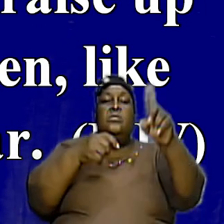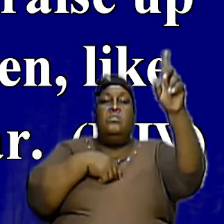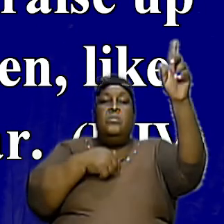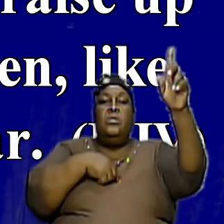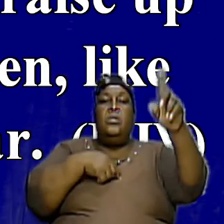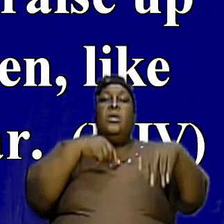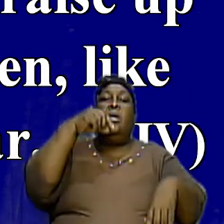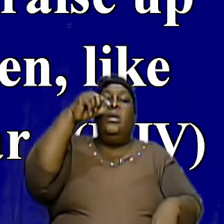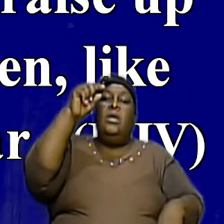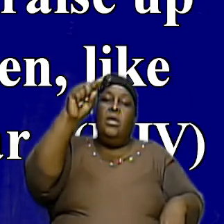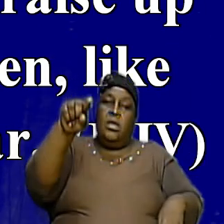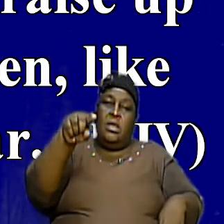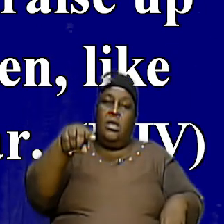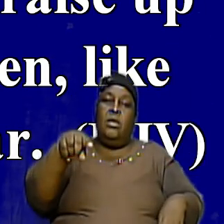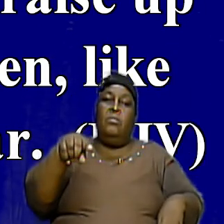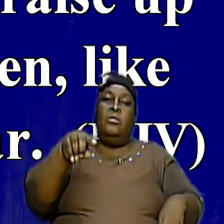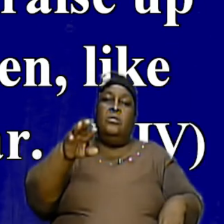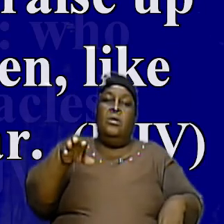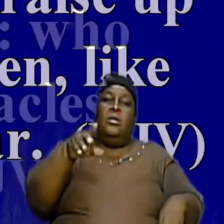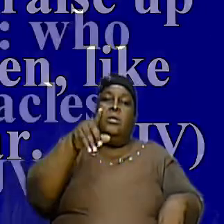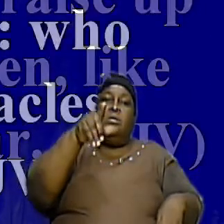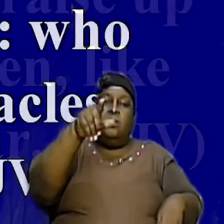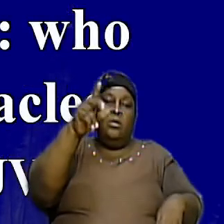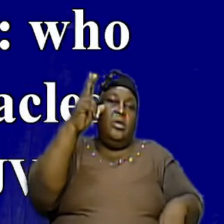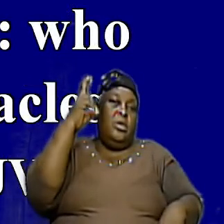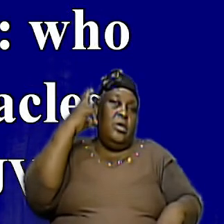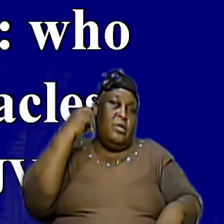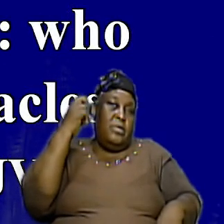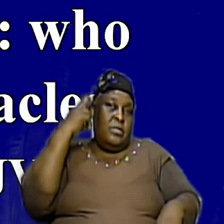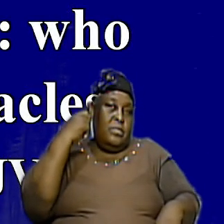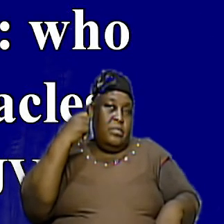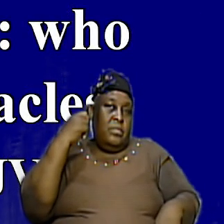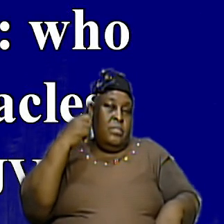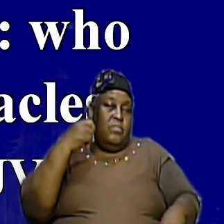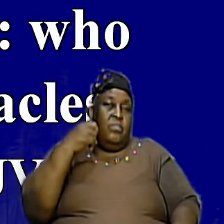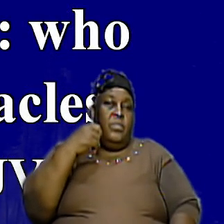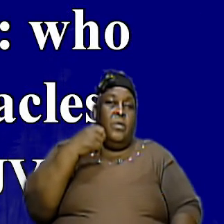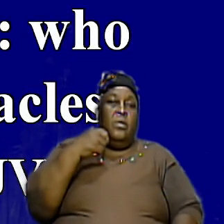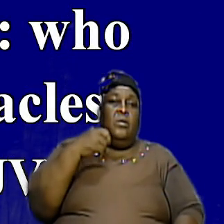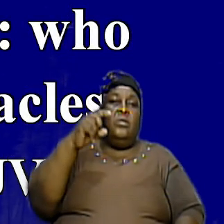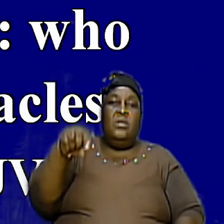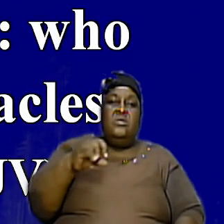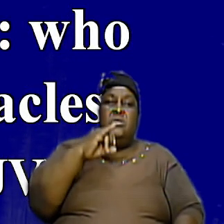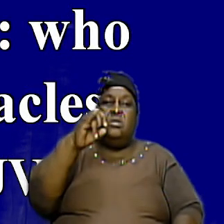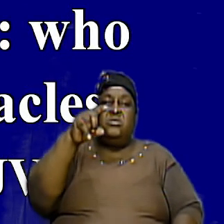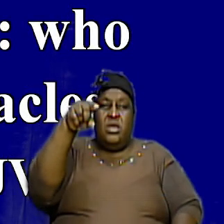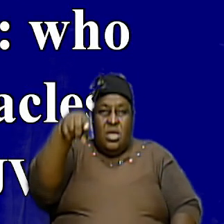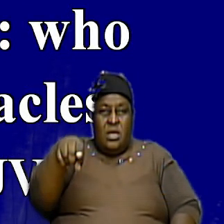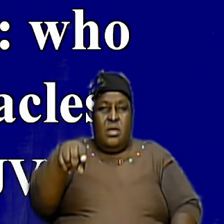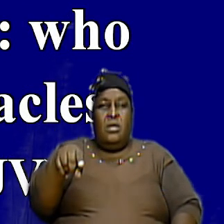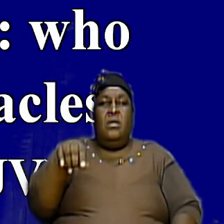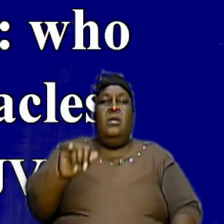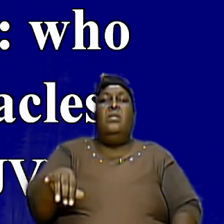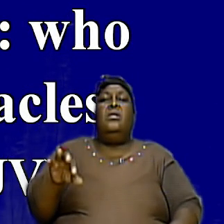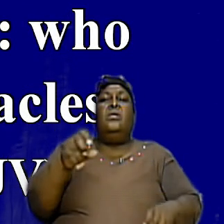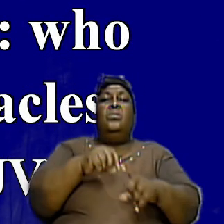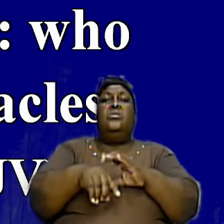shall ye hear verse 38 this is he